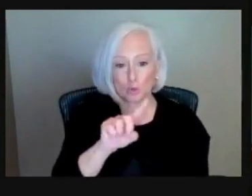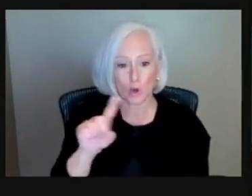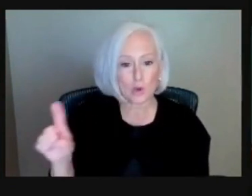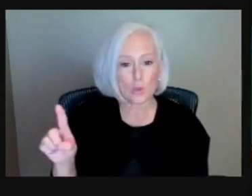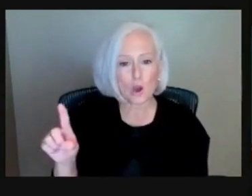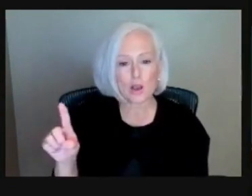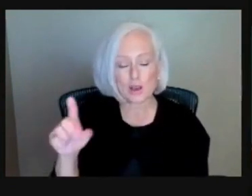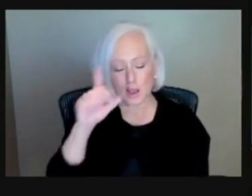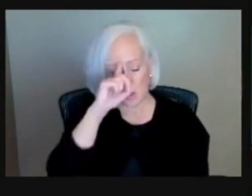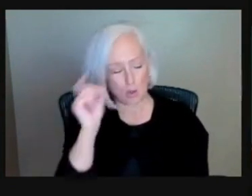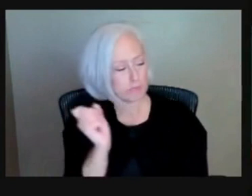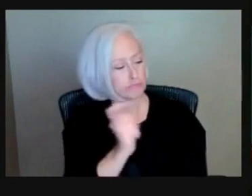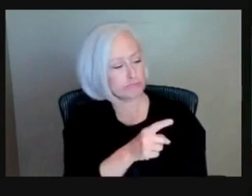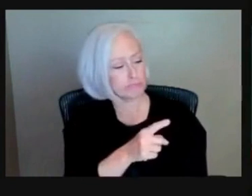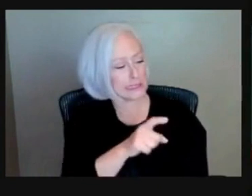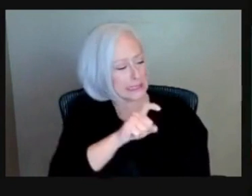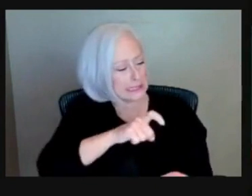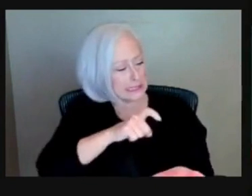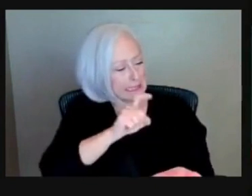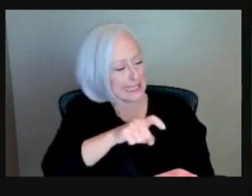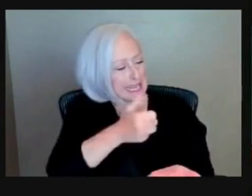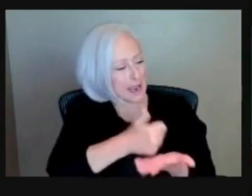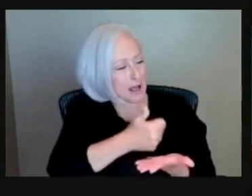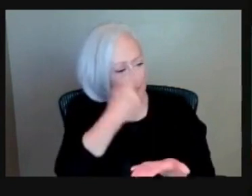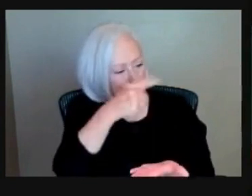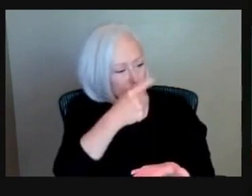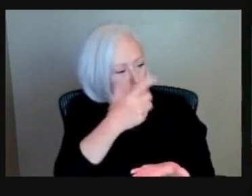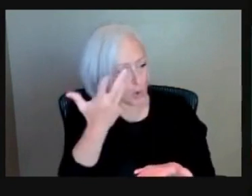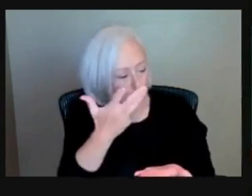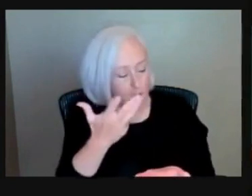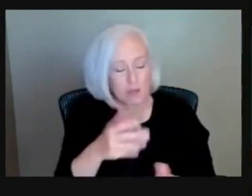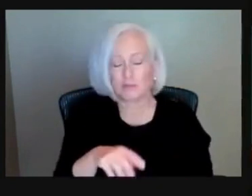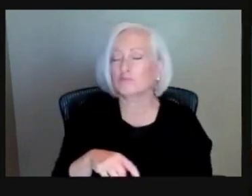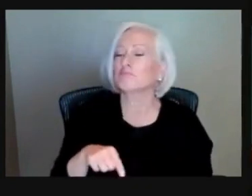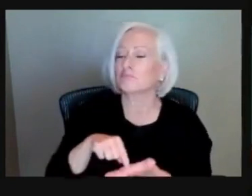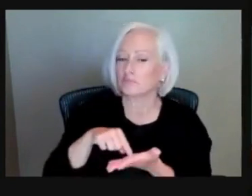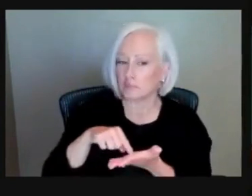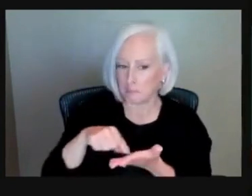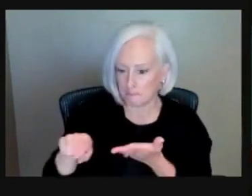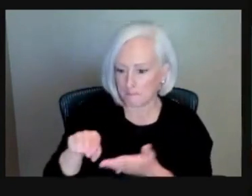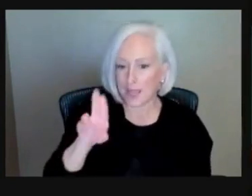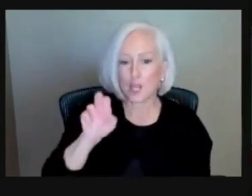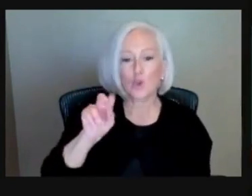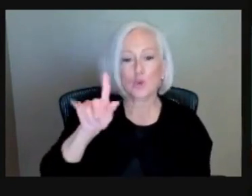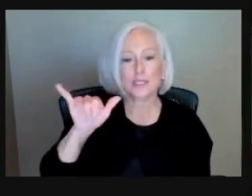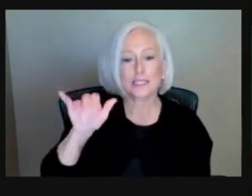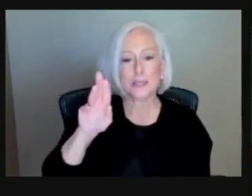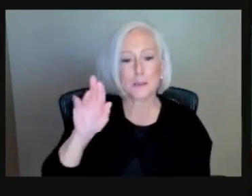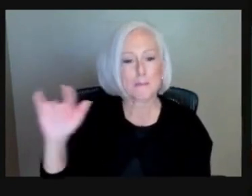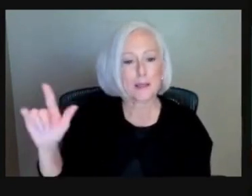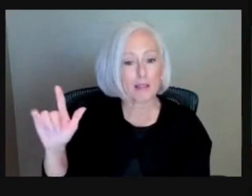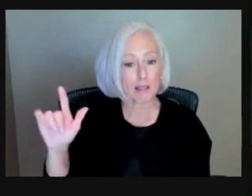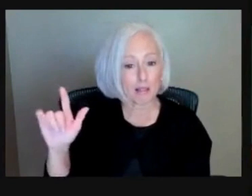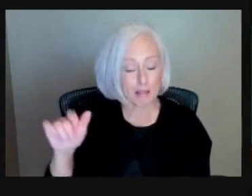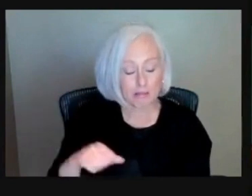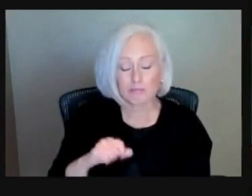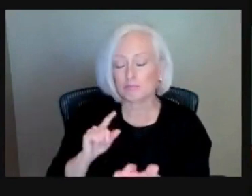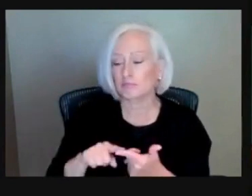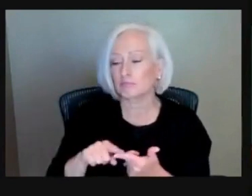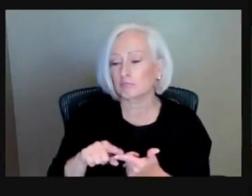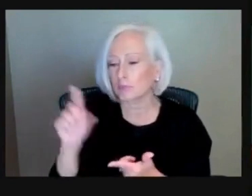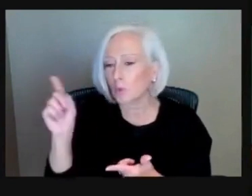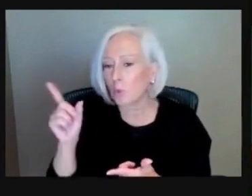bills. I need assistance with finding my local food pantry and they make that connection. We want to bridge